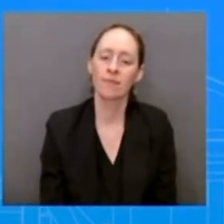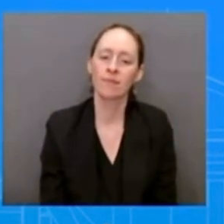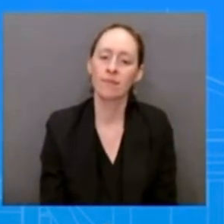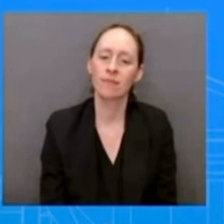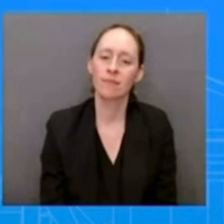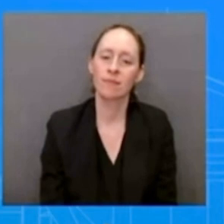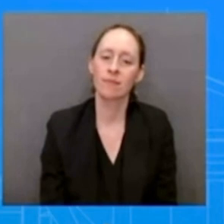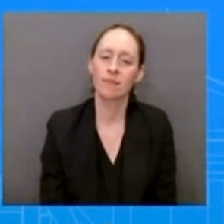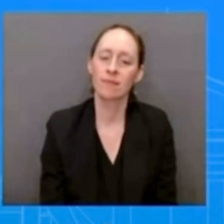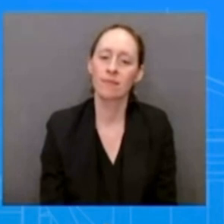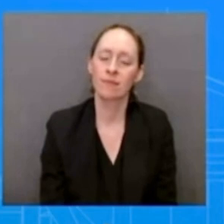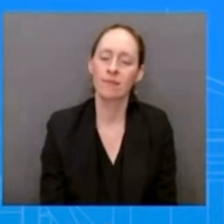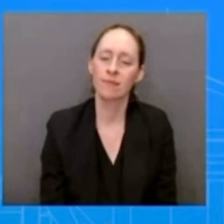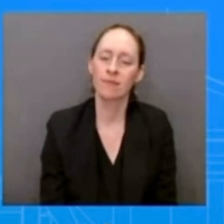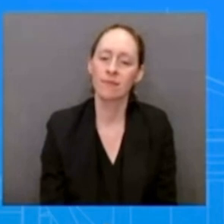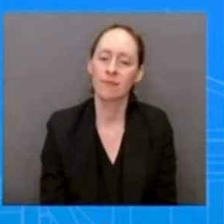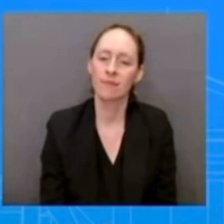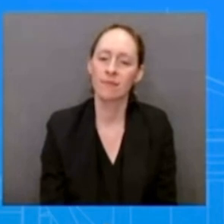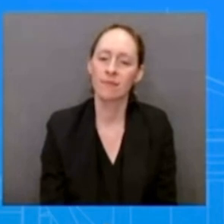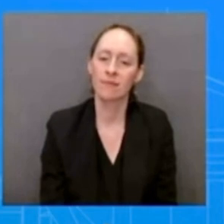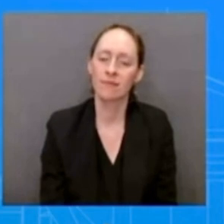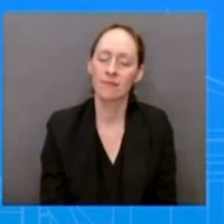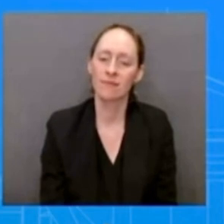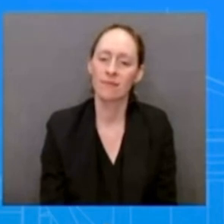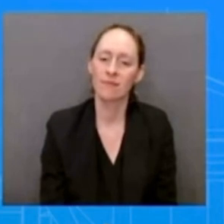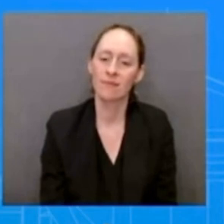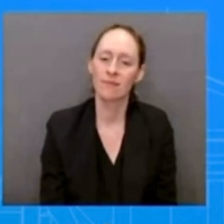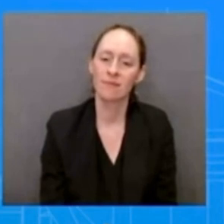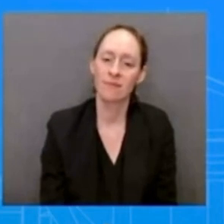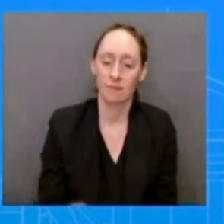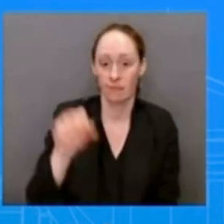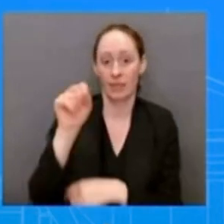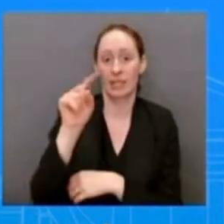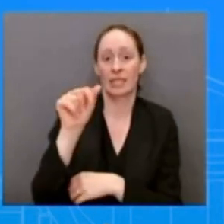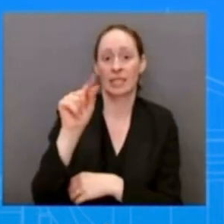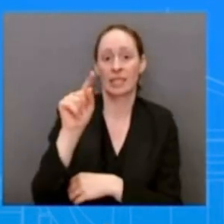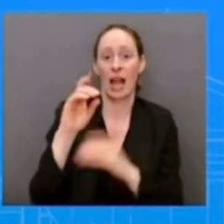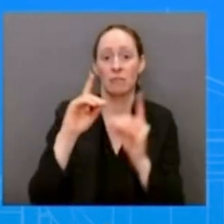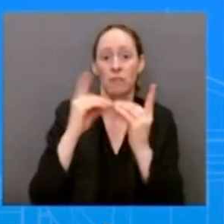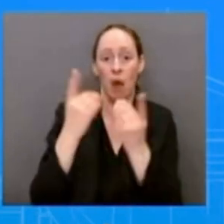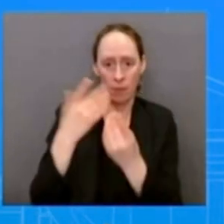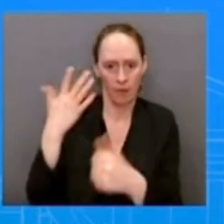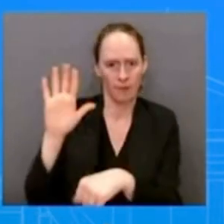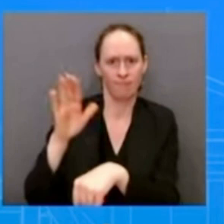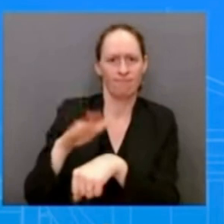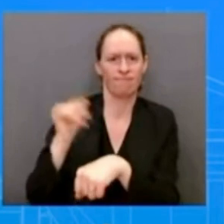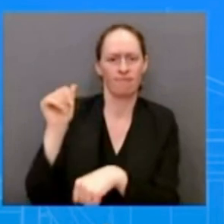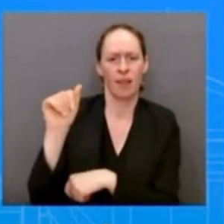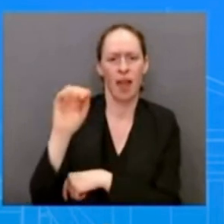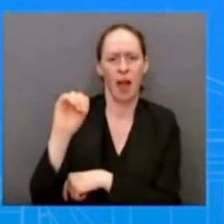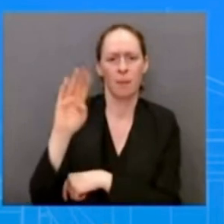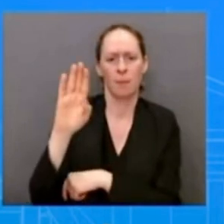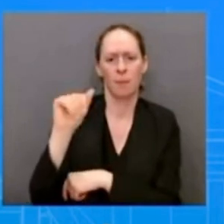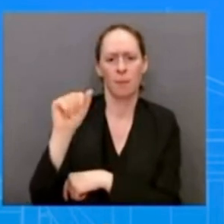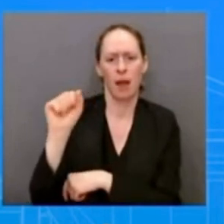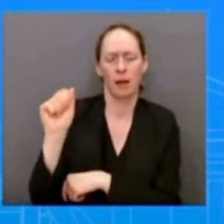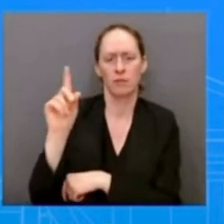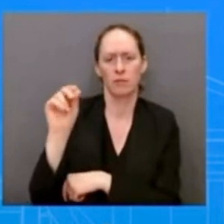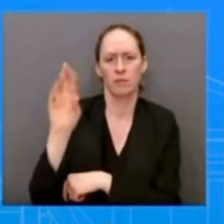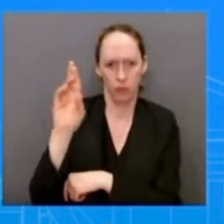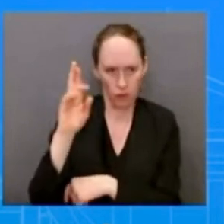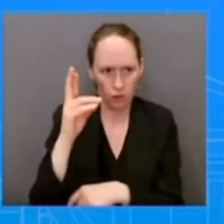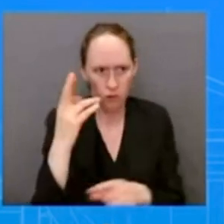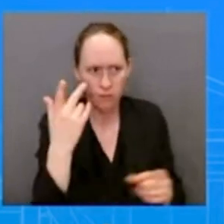law regarding the northern West Bank the US has been critical of these judicial reform efforts yesterday you criticized comments made by